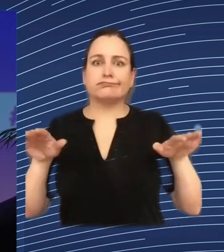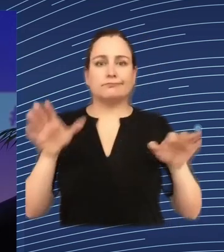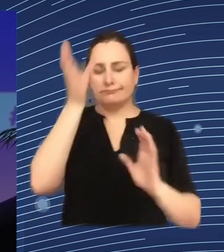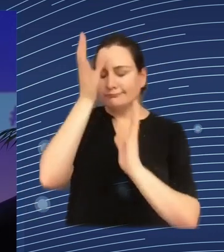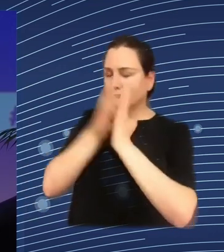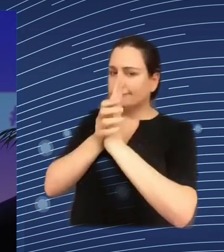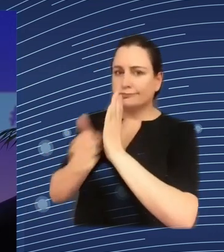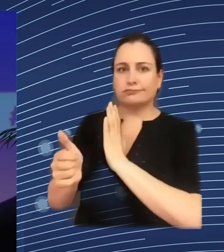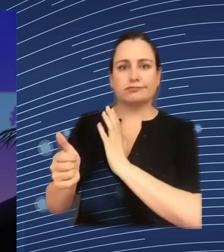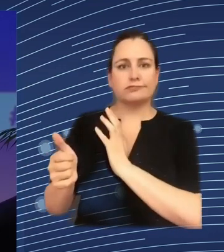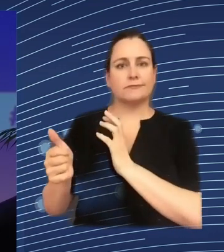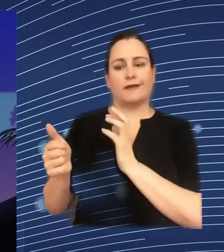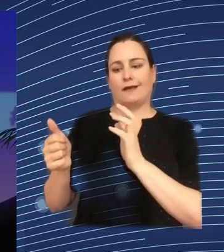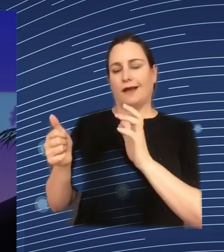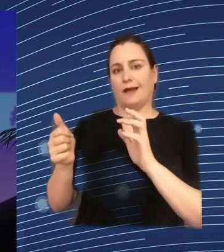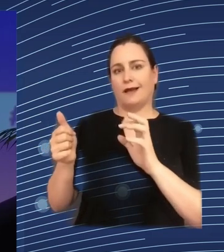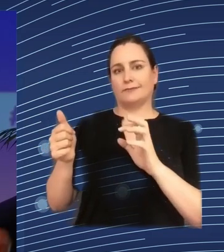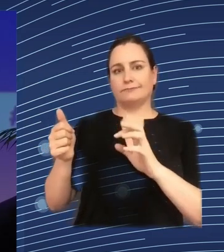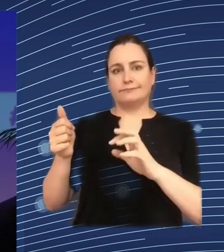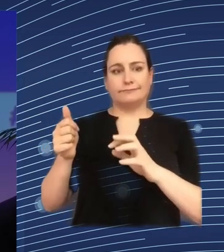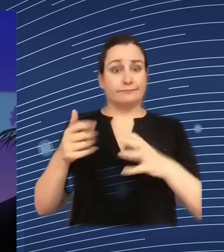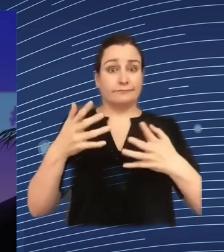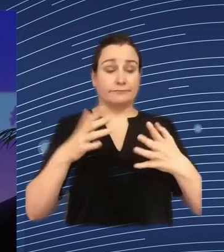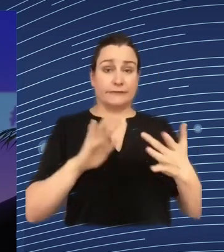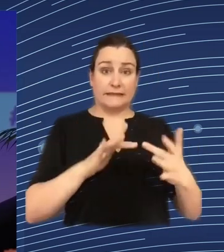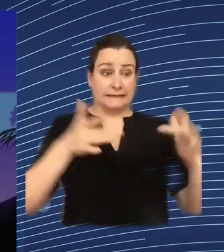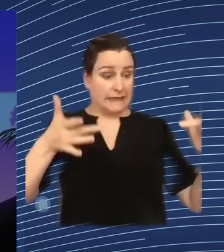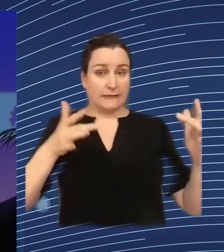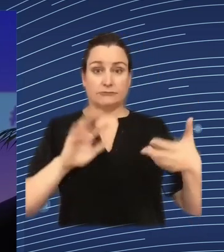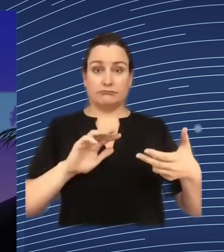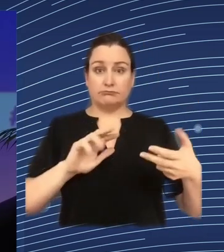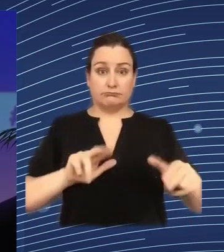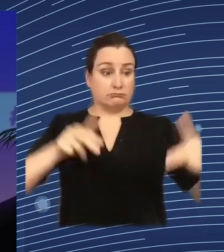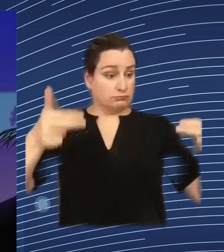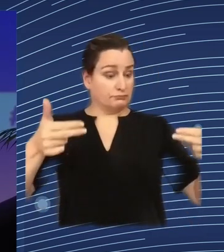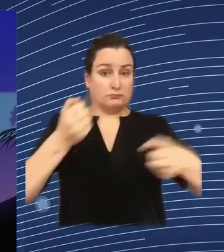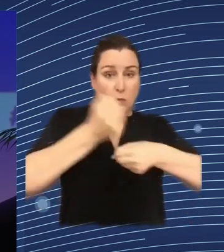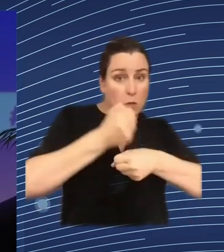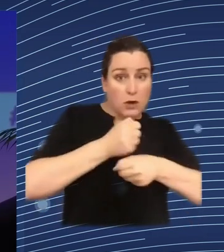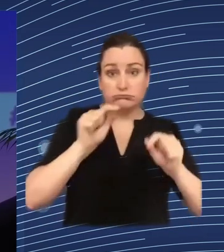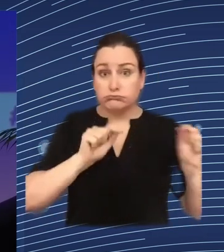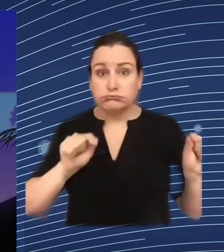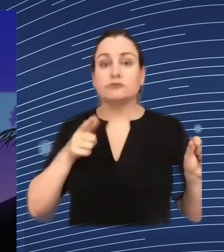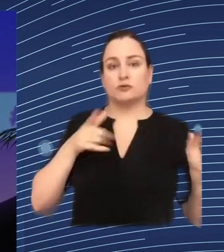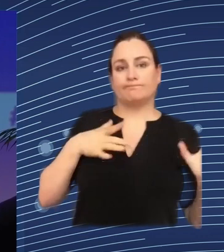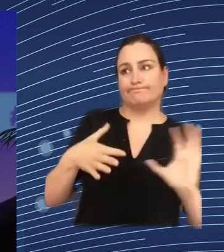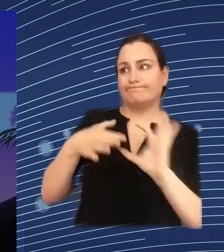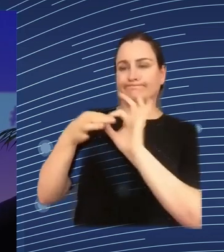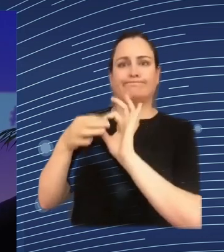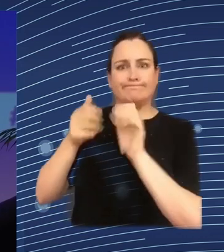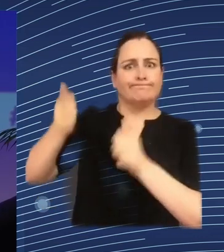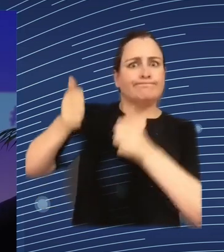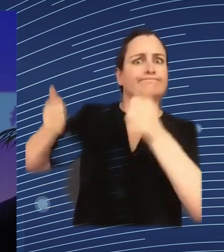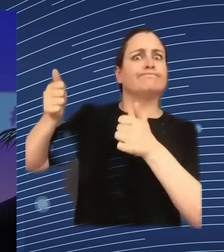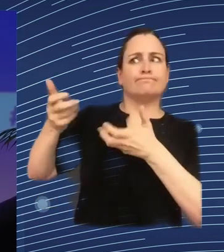on platform work and he's also been appointed by the Spanish labor minister on the expert commission for work and algorithms very